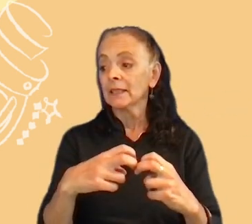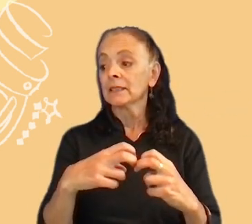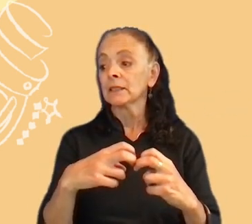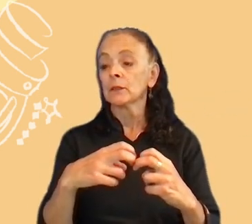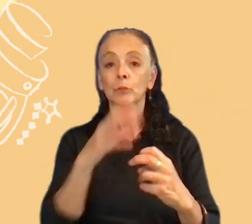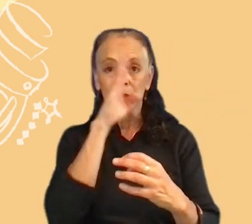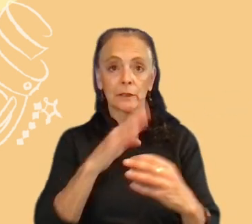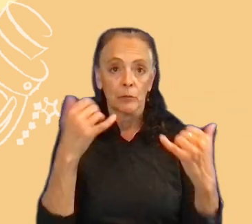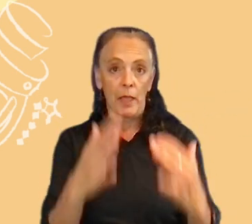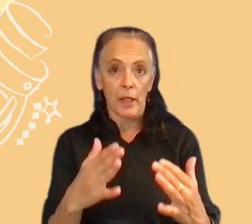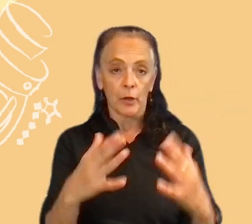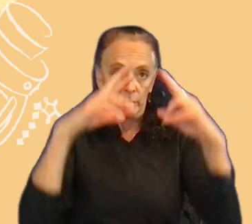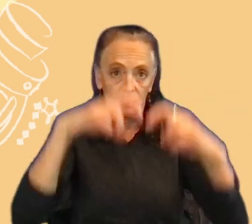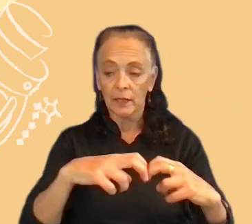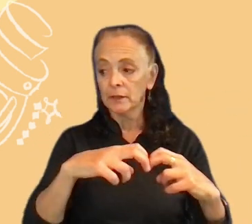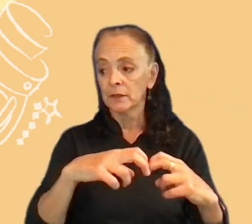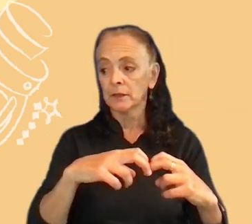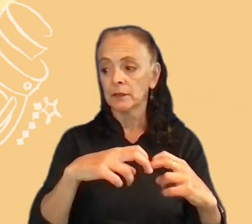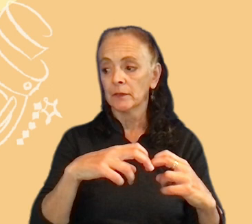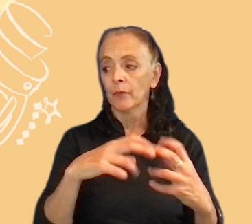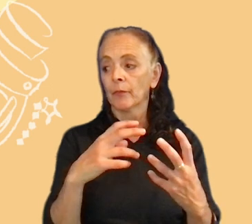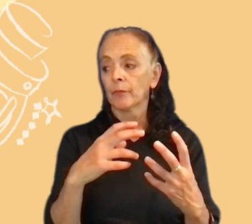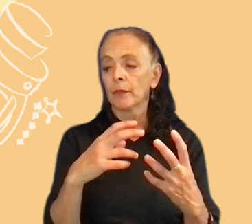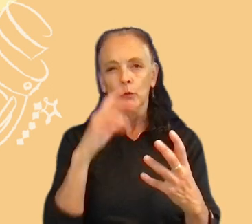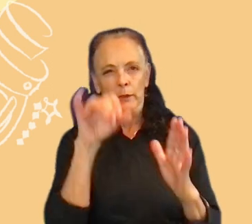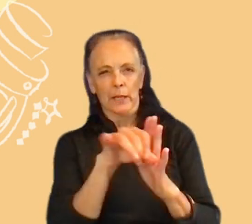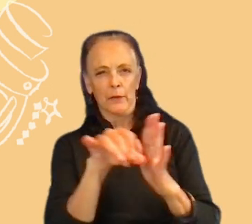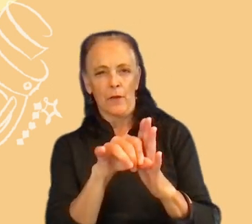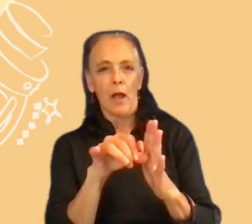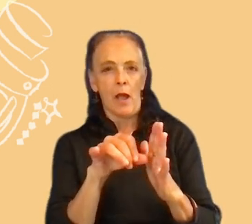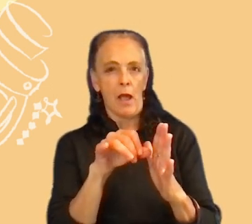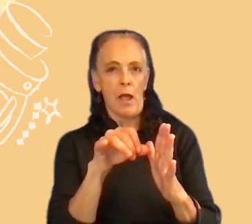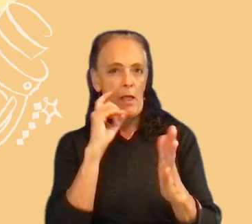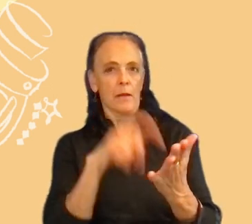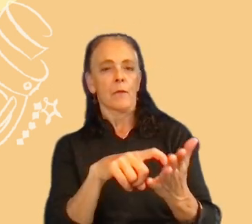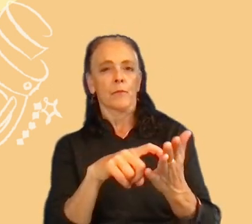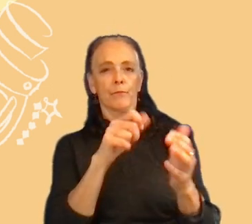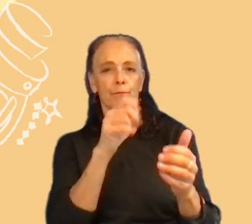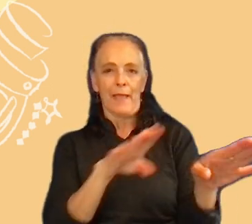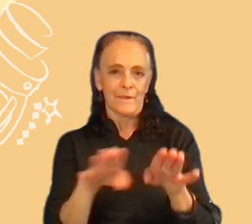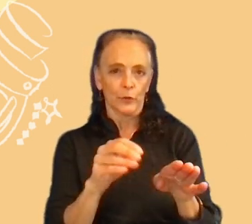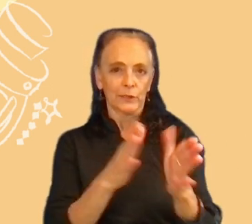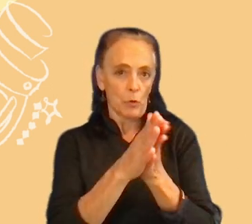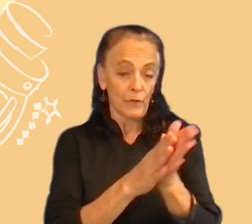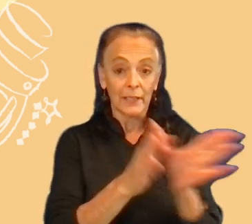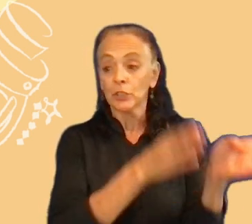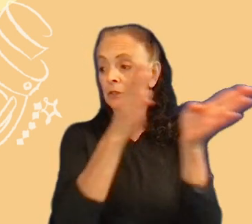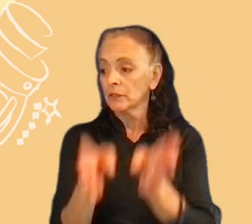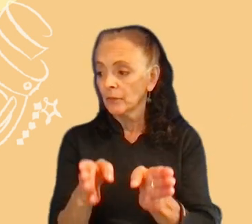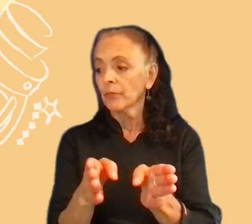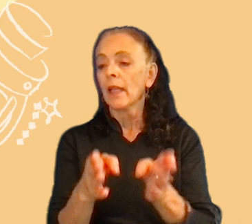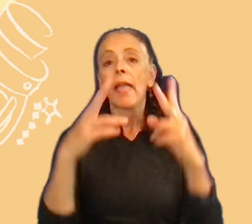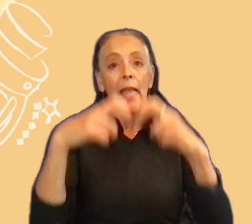to identify these behaviors and motivations. Then we would analyze this